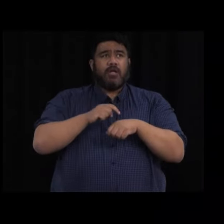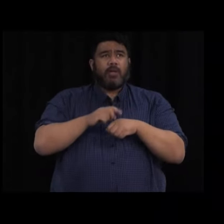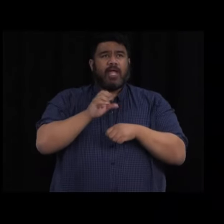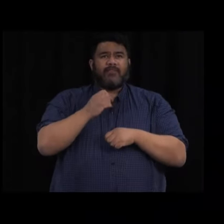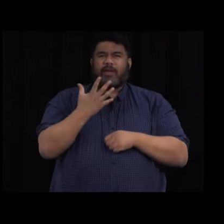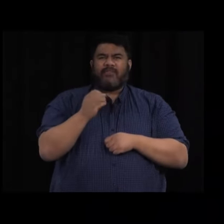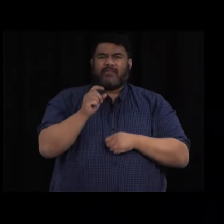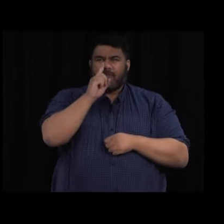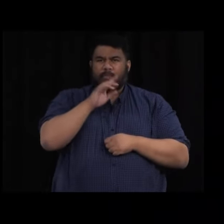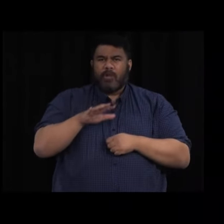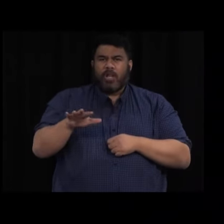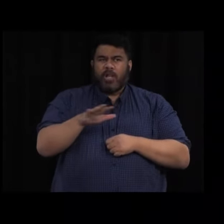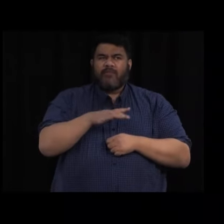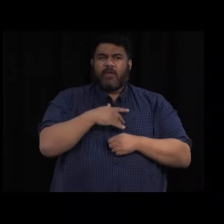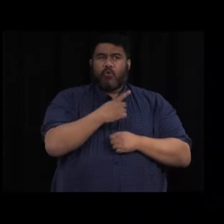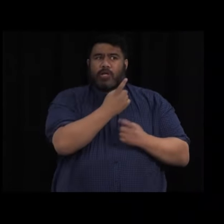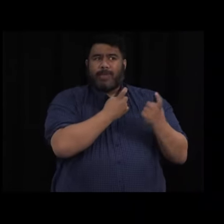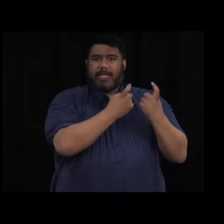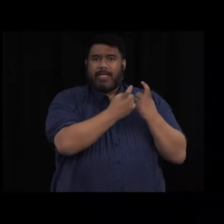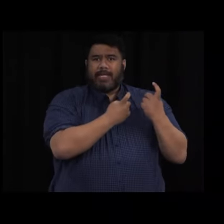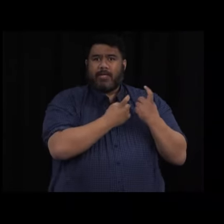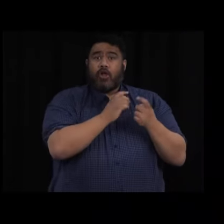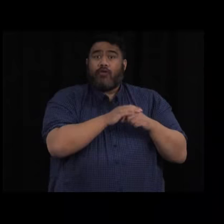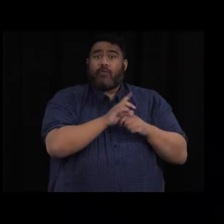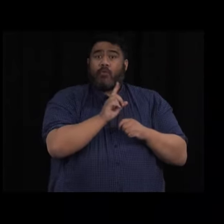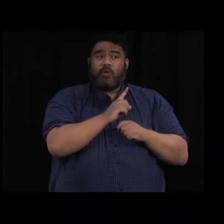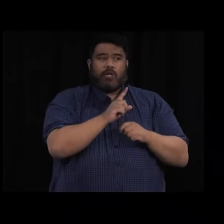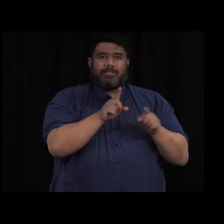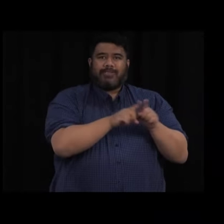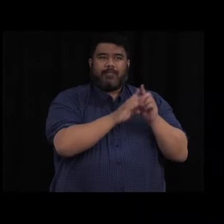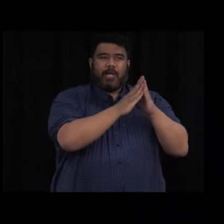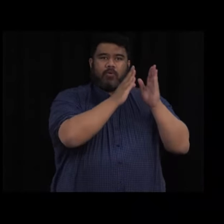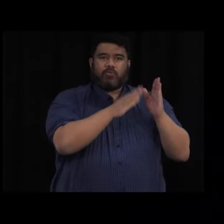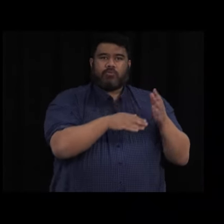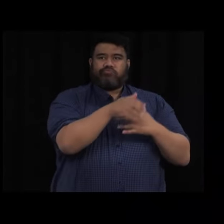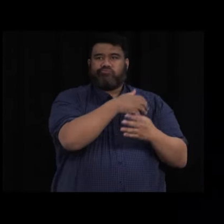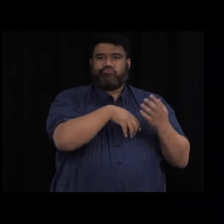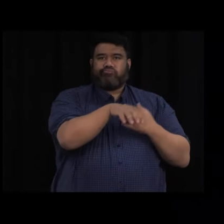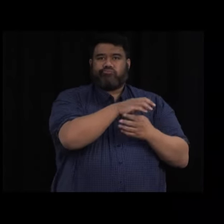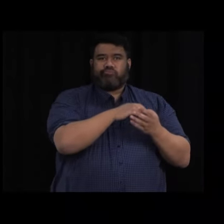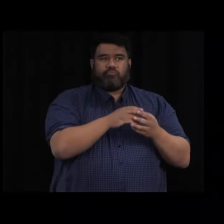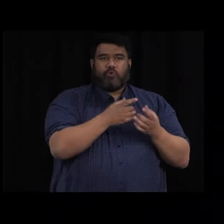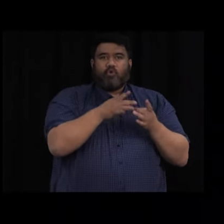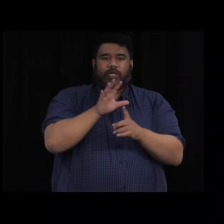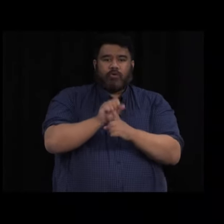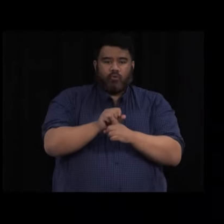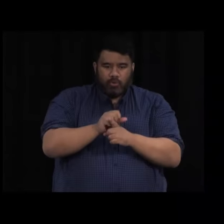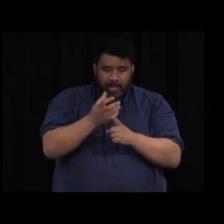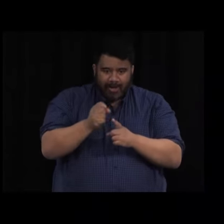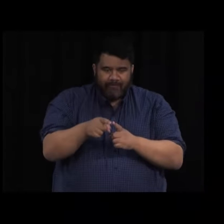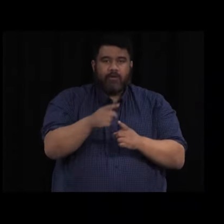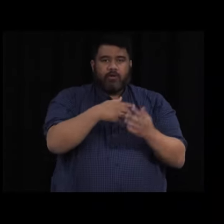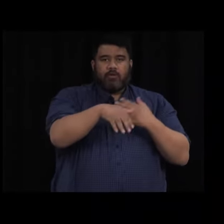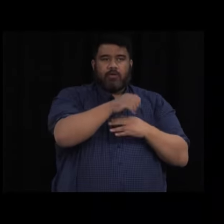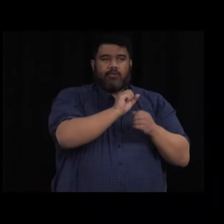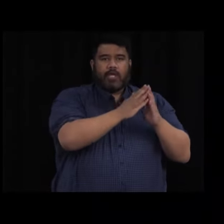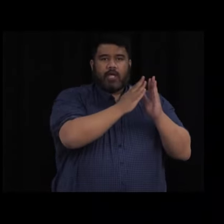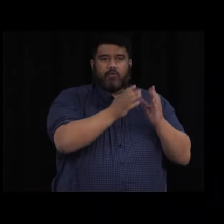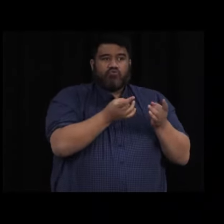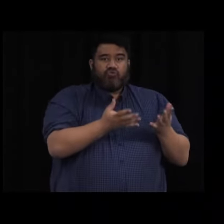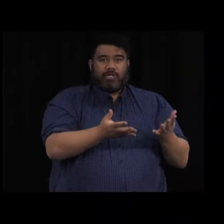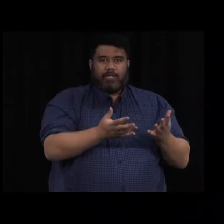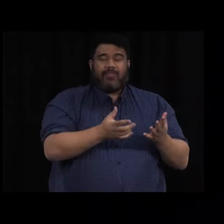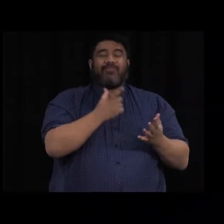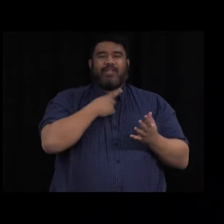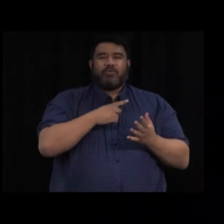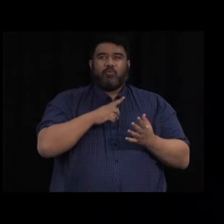likely to arise amongst household and other close contacts who had already been identified. We're seeing some of those come